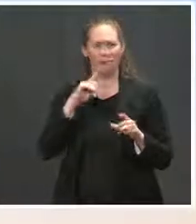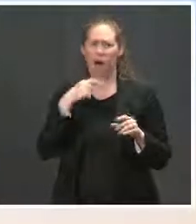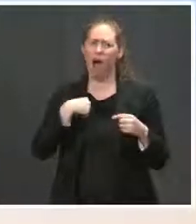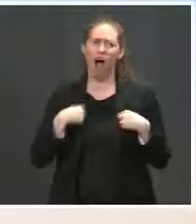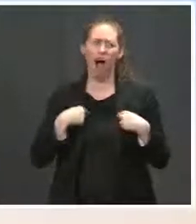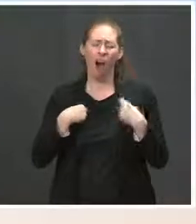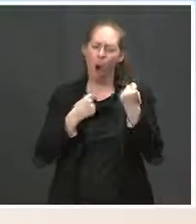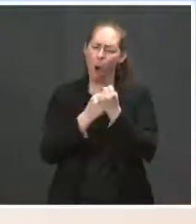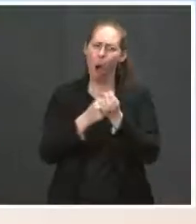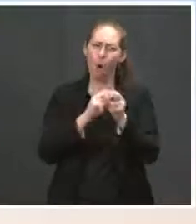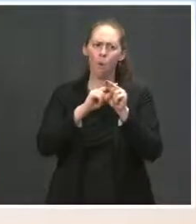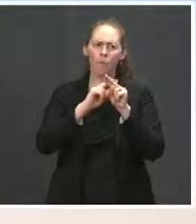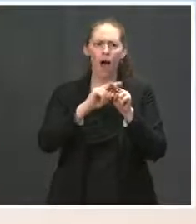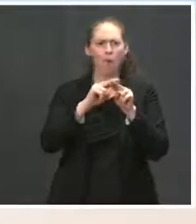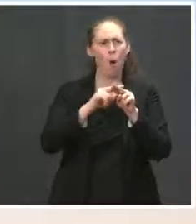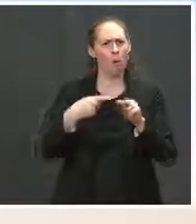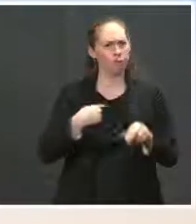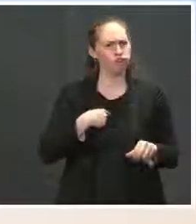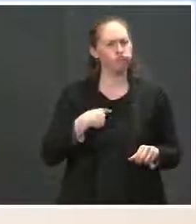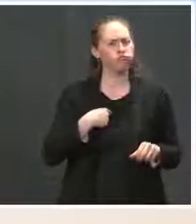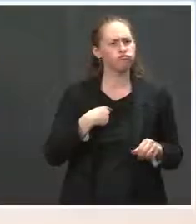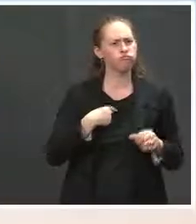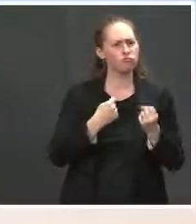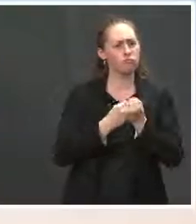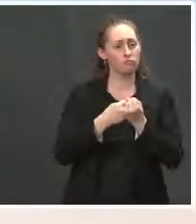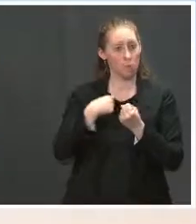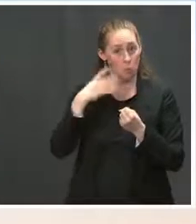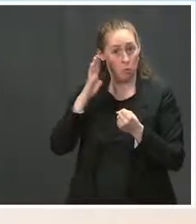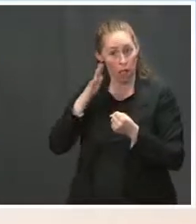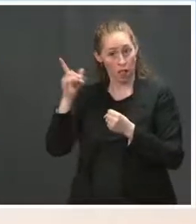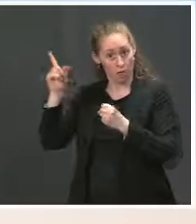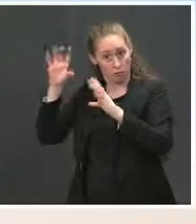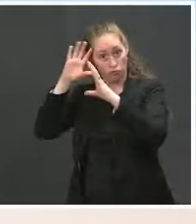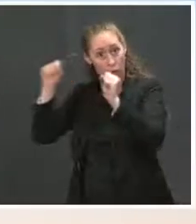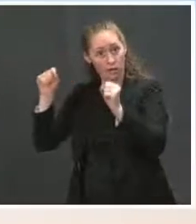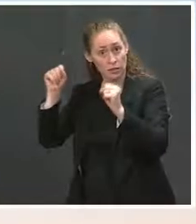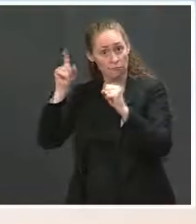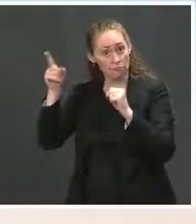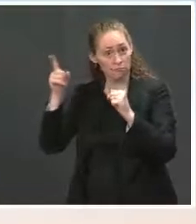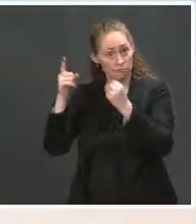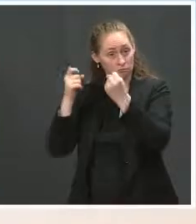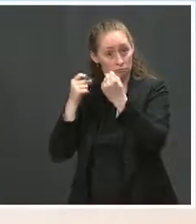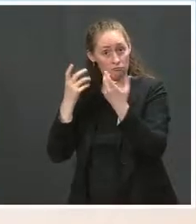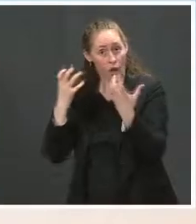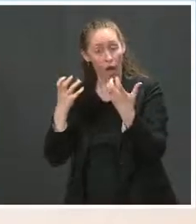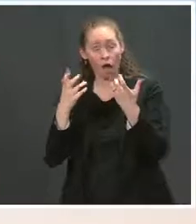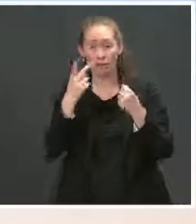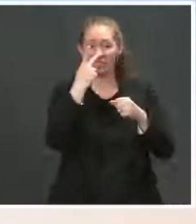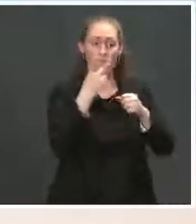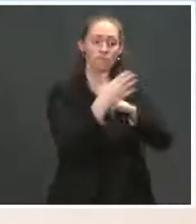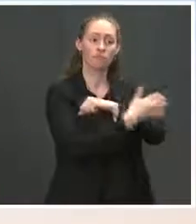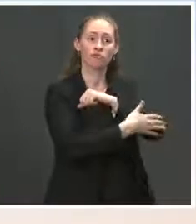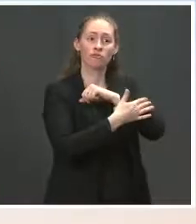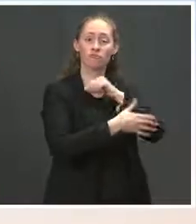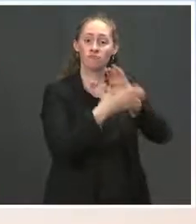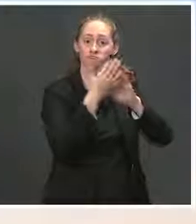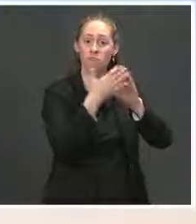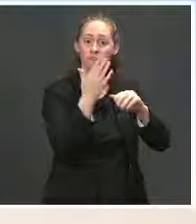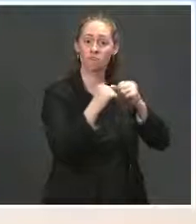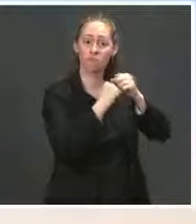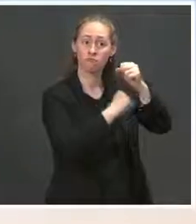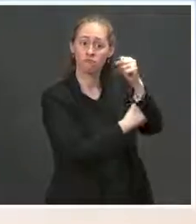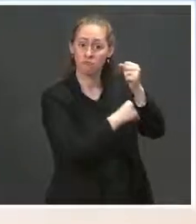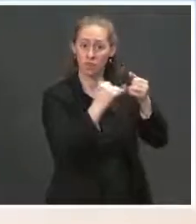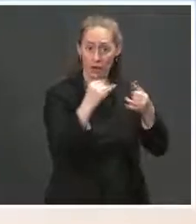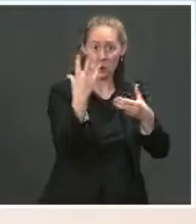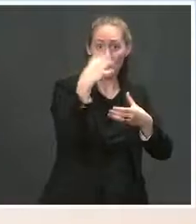clarify whether it is his goal that this infrastructure package will either advance or start